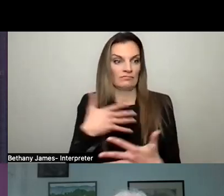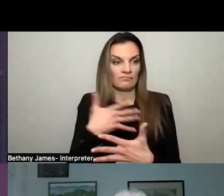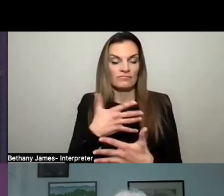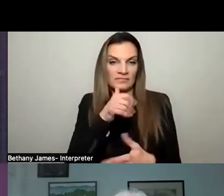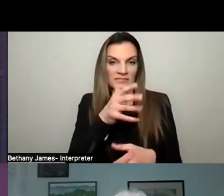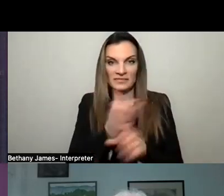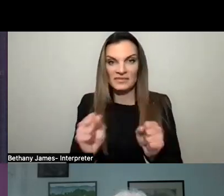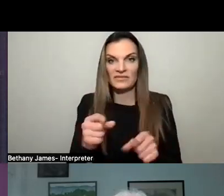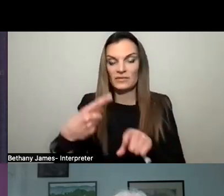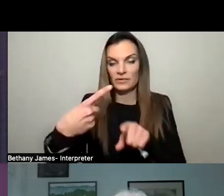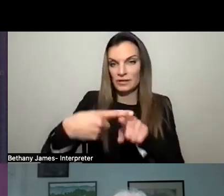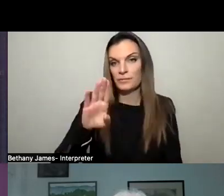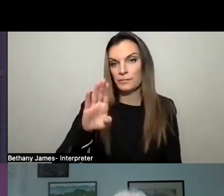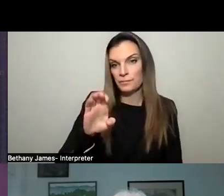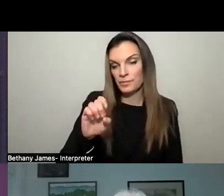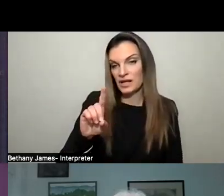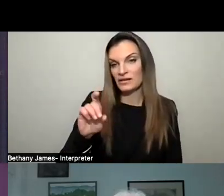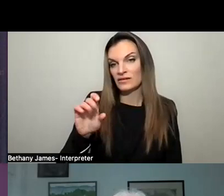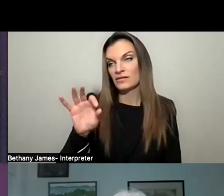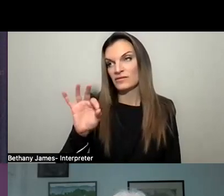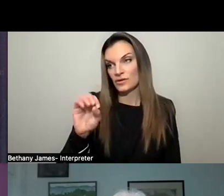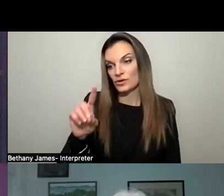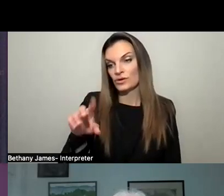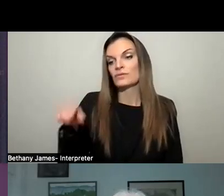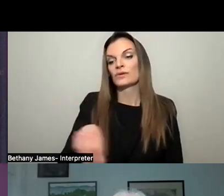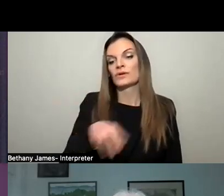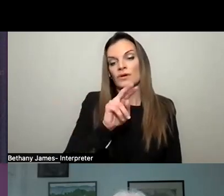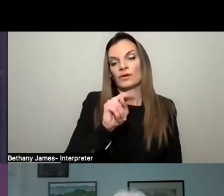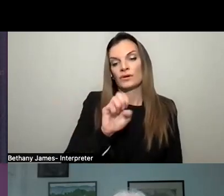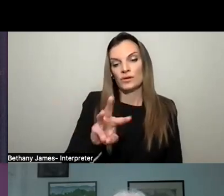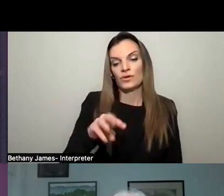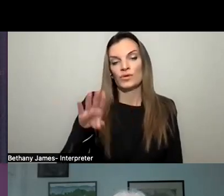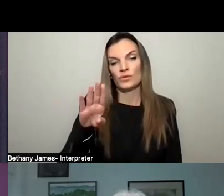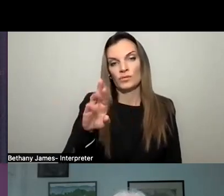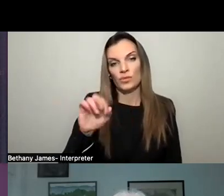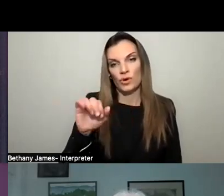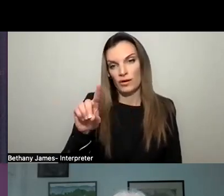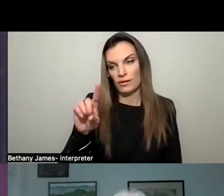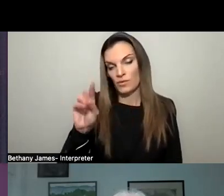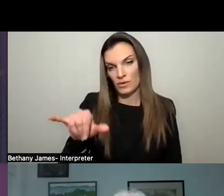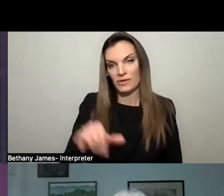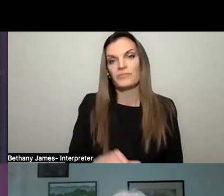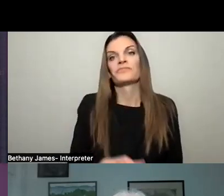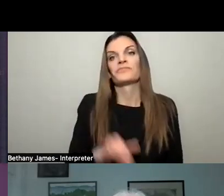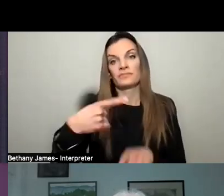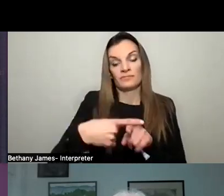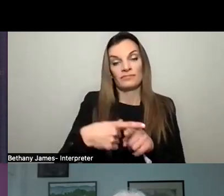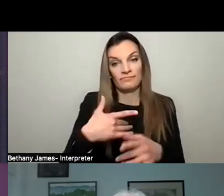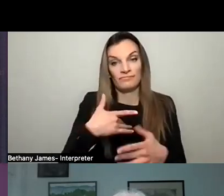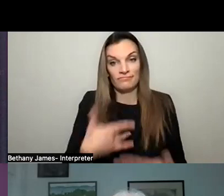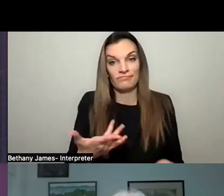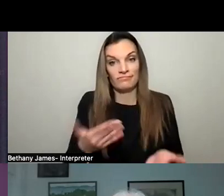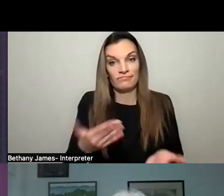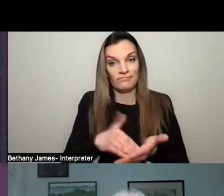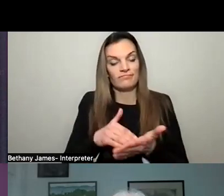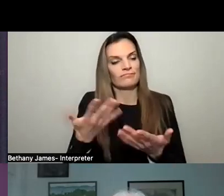the intersection of Bedford, New Broadway and Beekman Avenue. In fact, that intersection also causes a large amount of